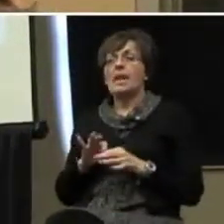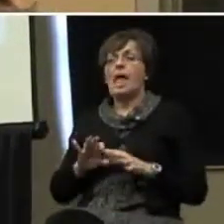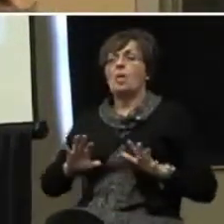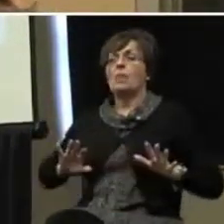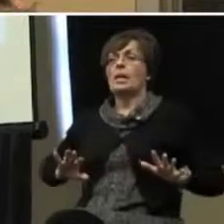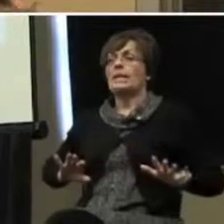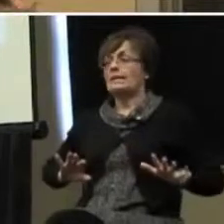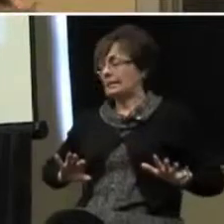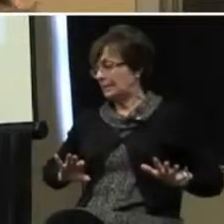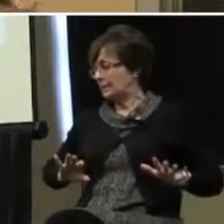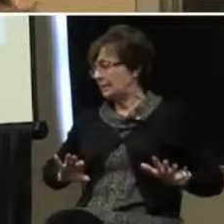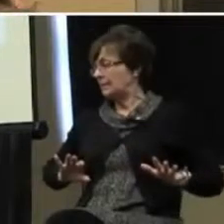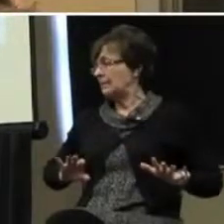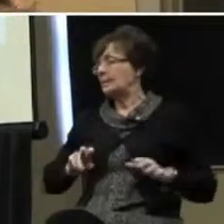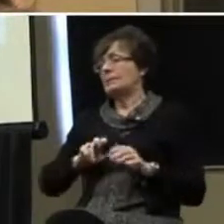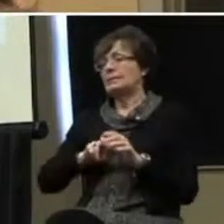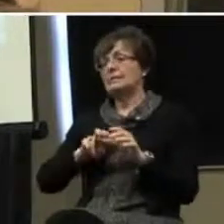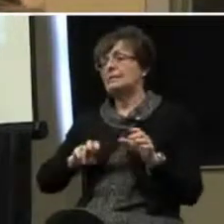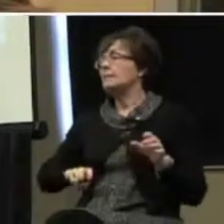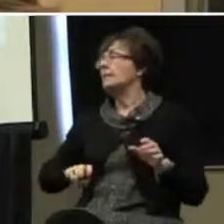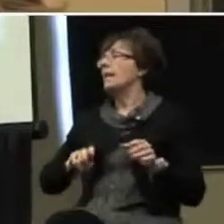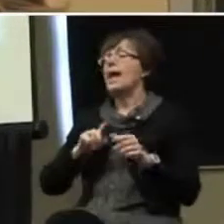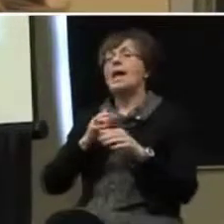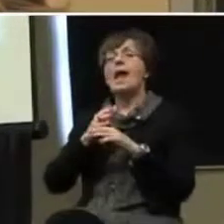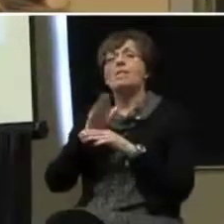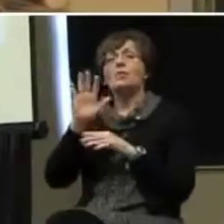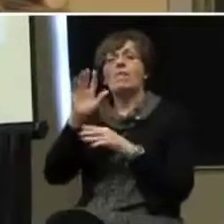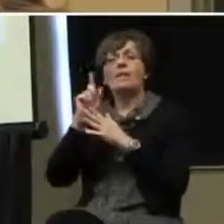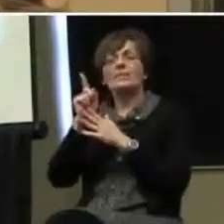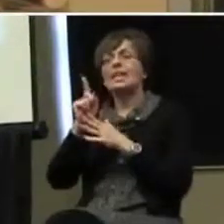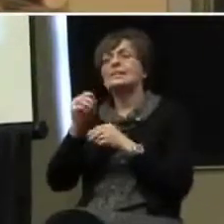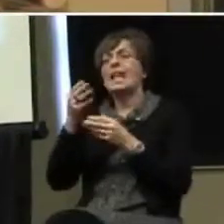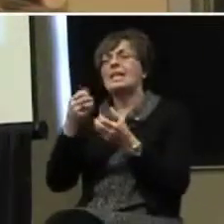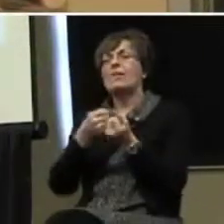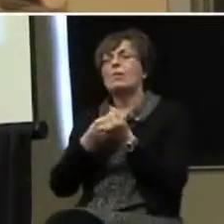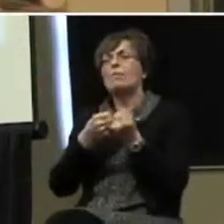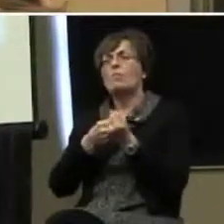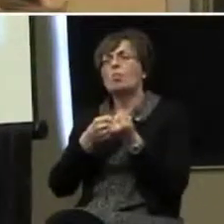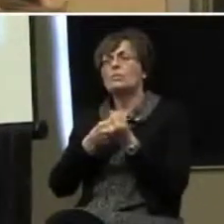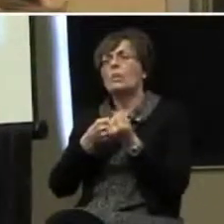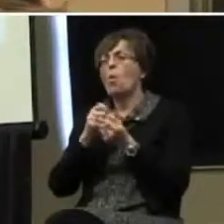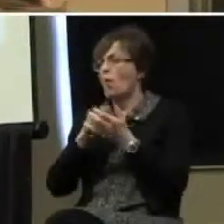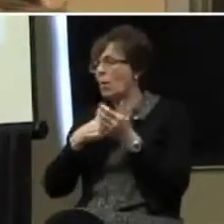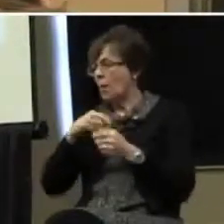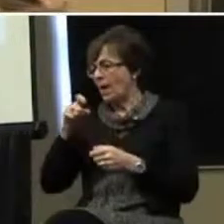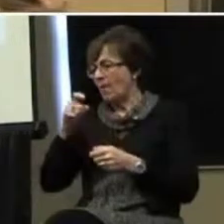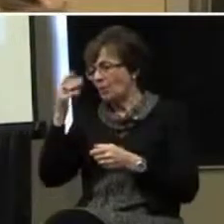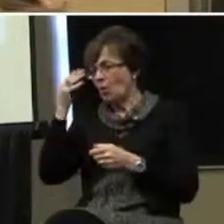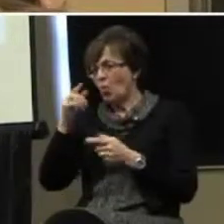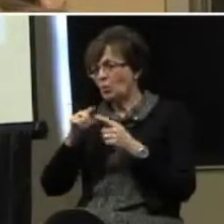okay? And then after my five seconds, then I'm going to provide reinforcement. So what do I have to know to do this?